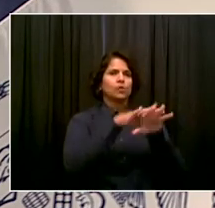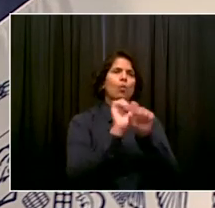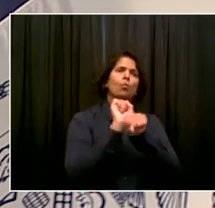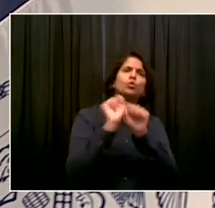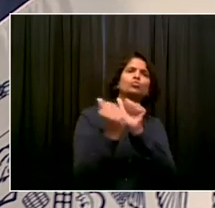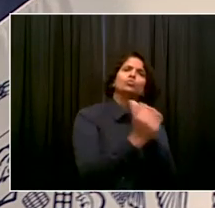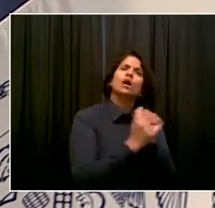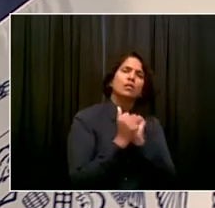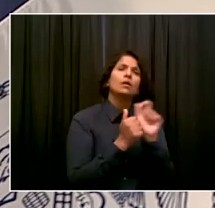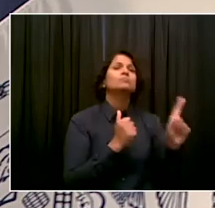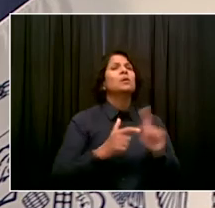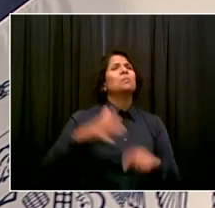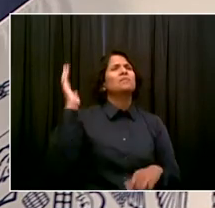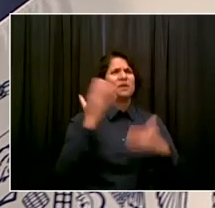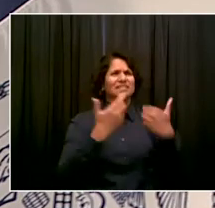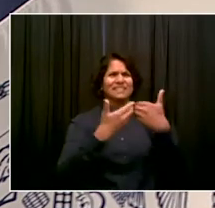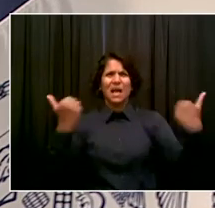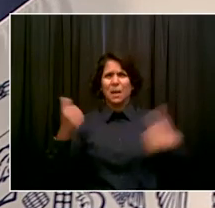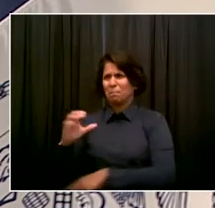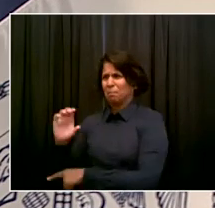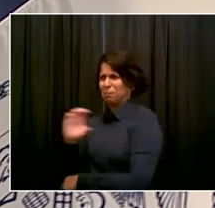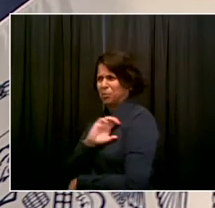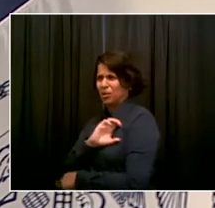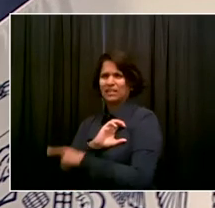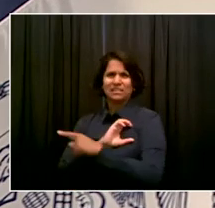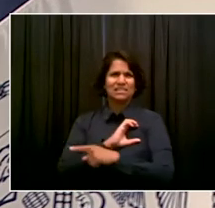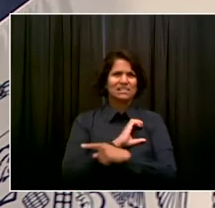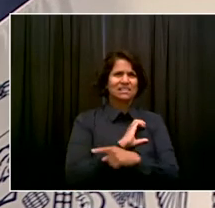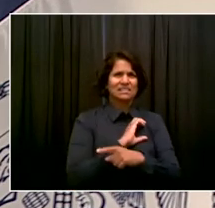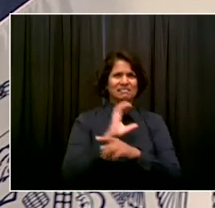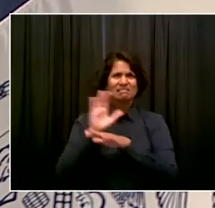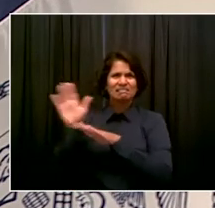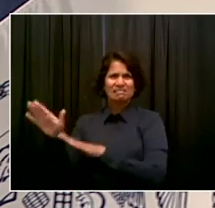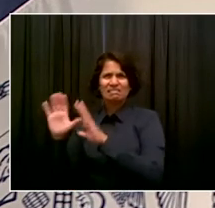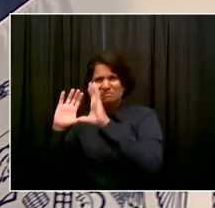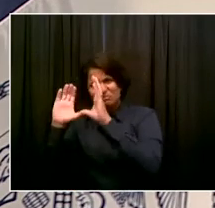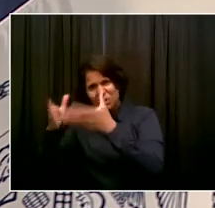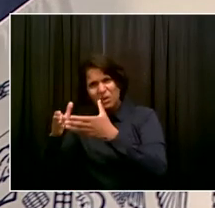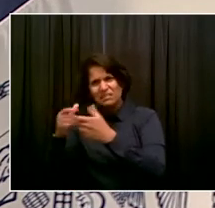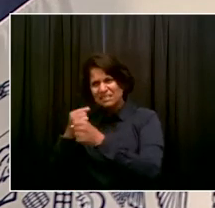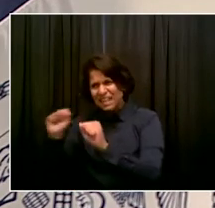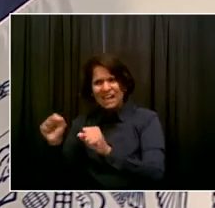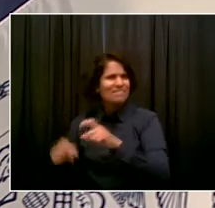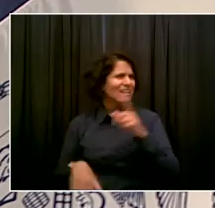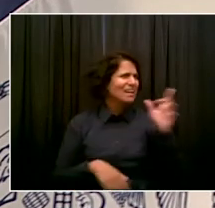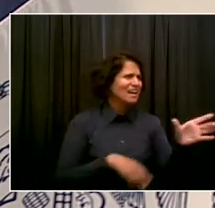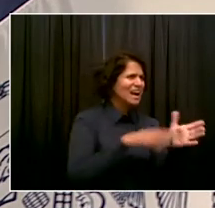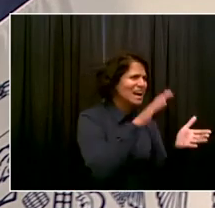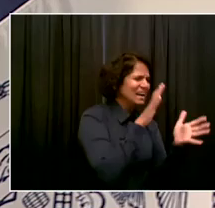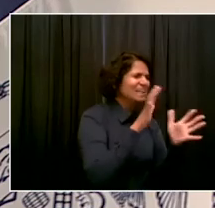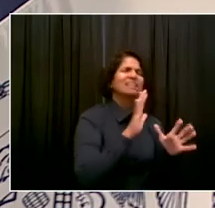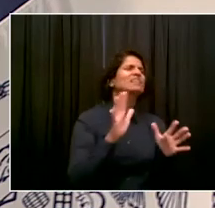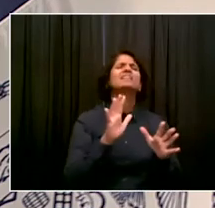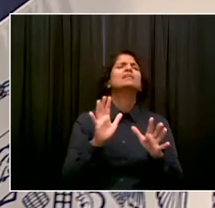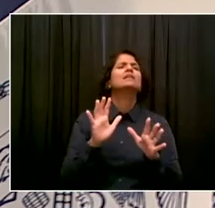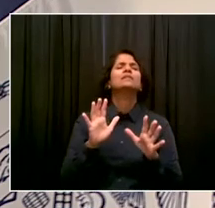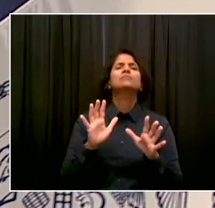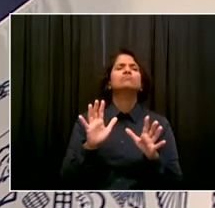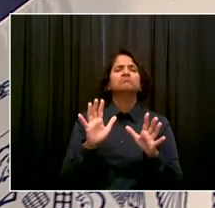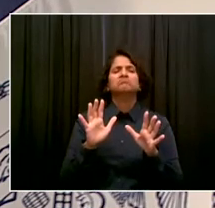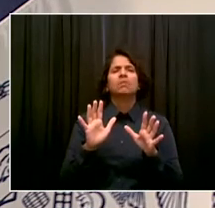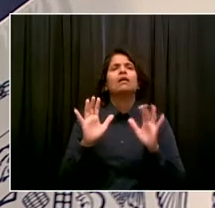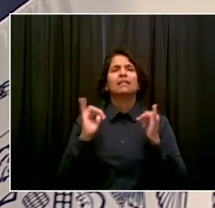Unquestionably, I've spent a lot of time with school safety agents. I want to thank them for all they do for this city. So many of them come from right in the community